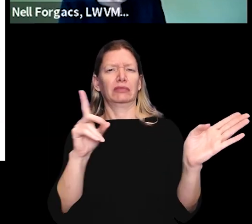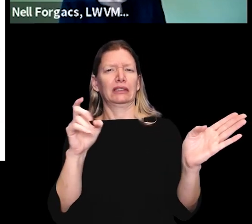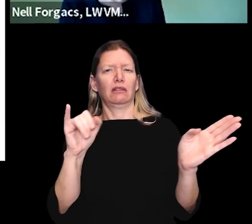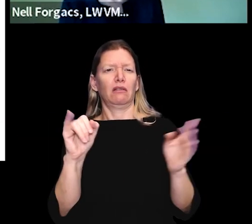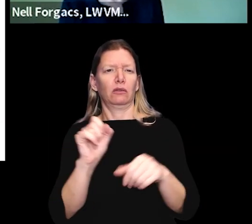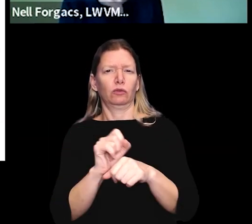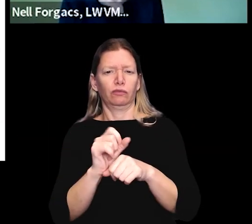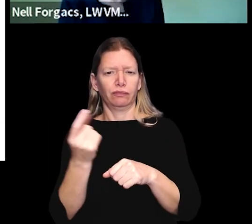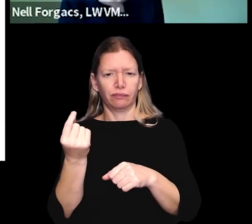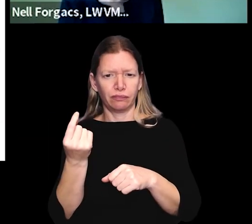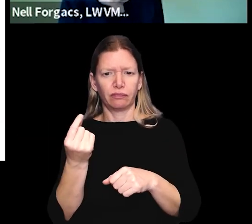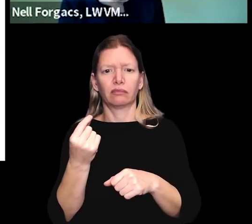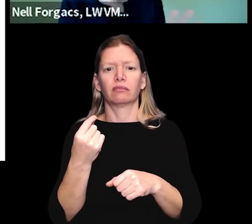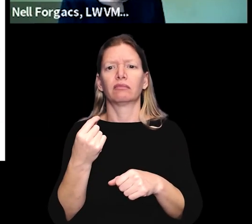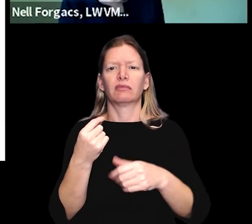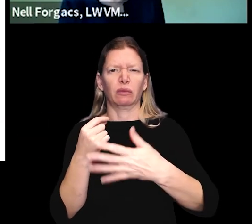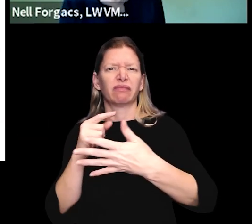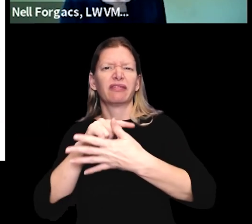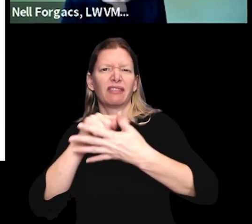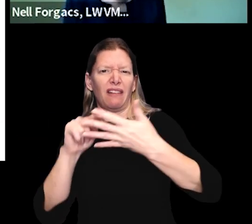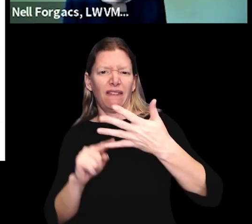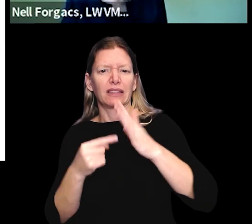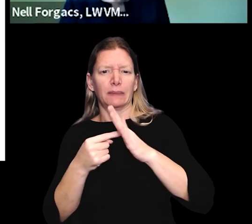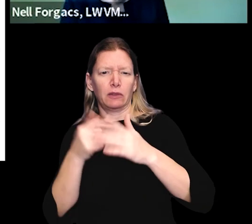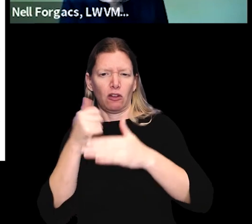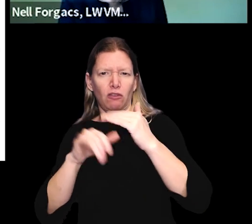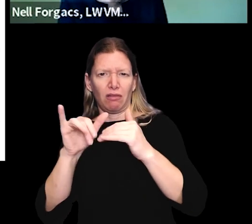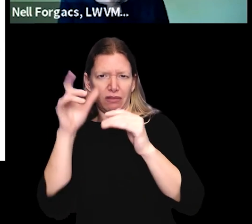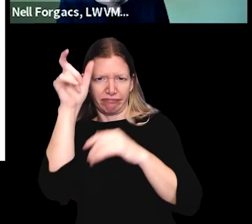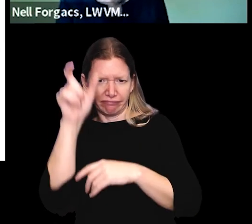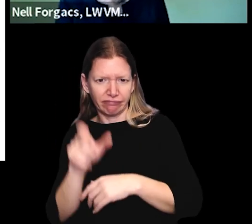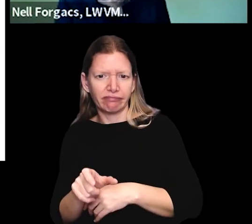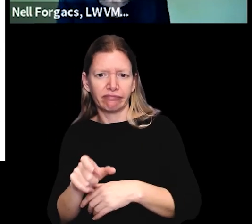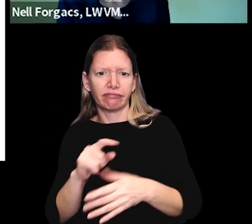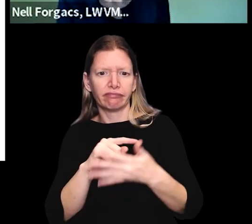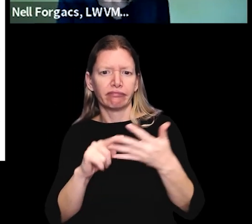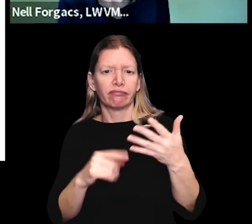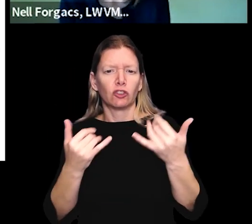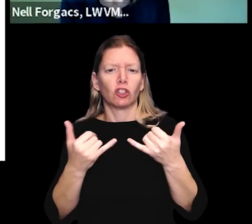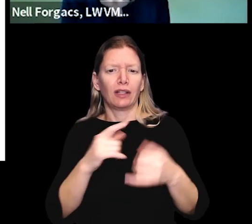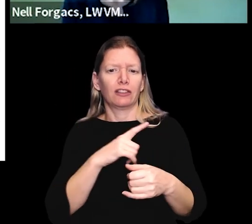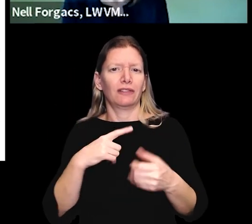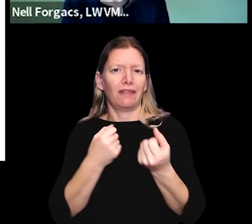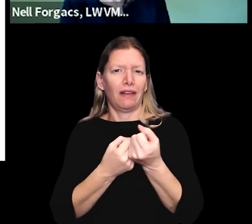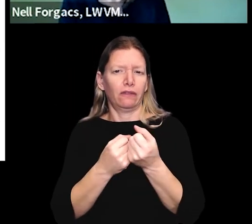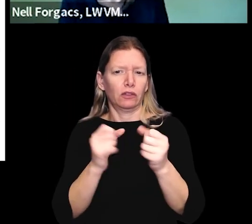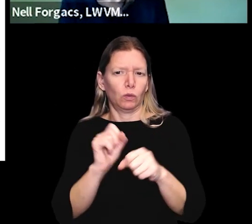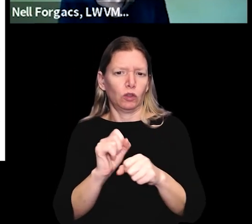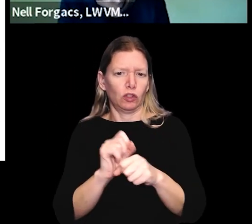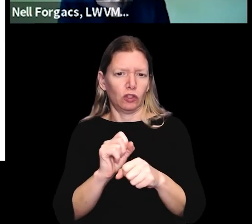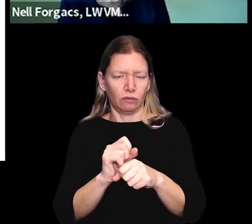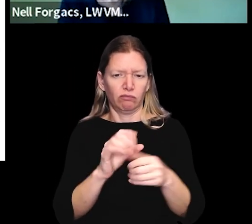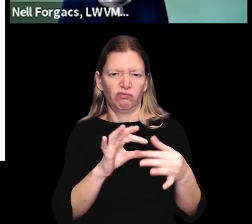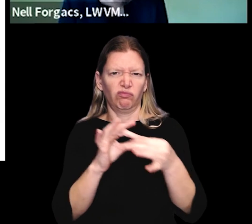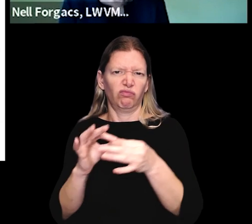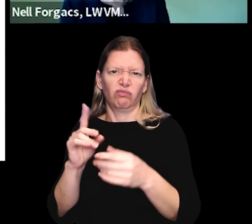of our work. It lists five examples of our current legislative advocacy work.